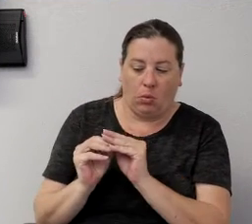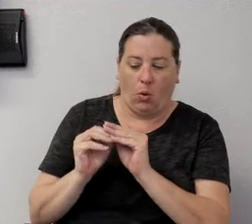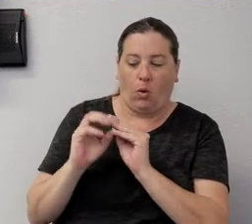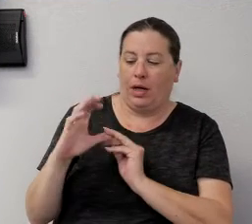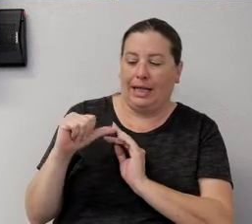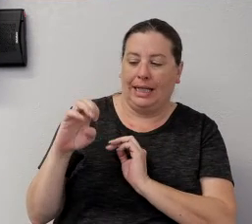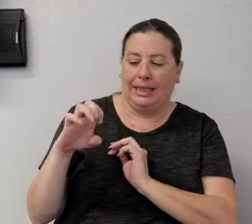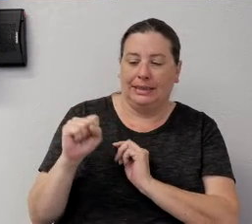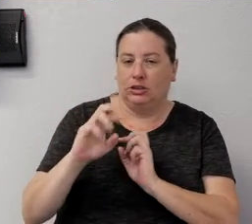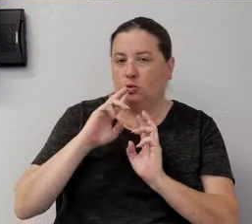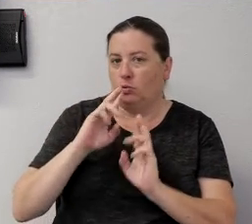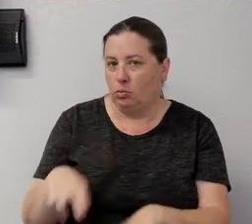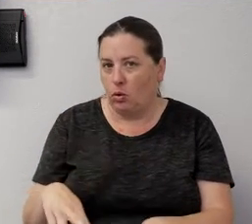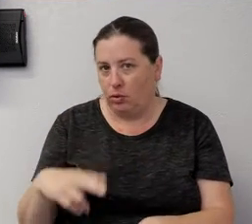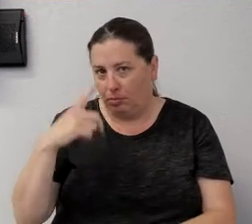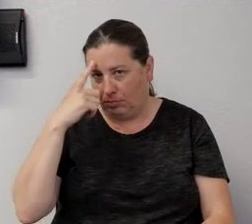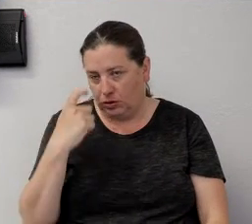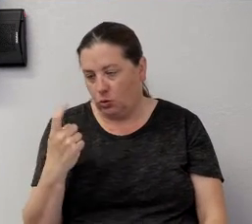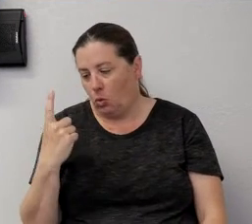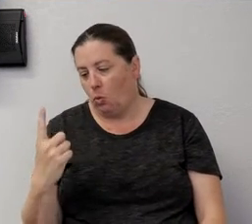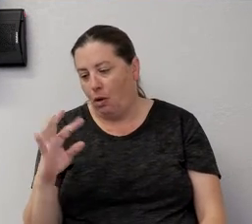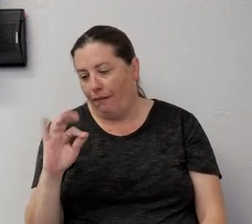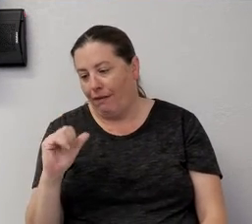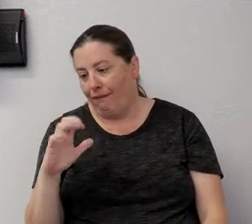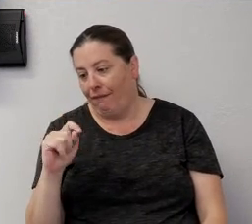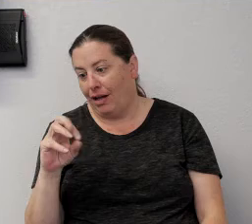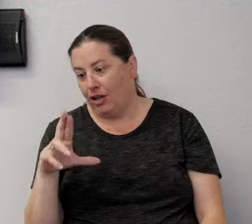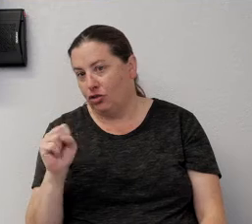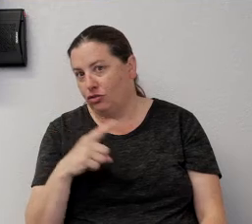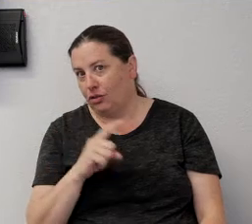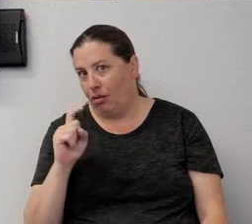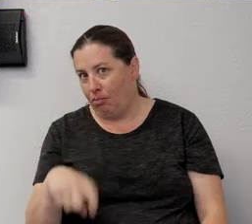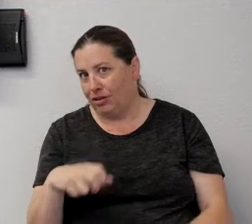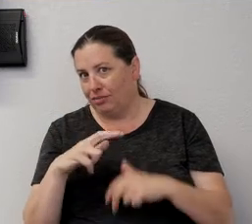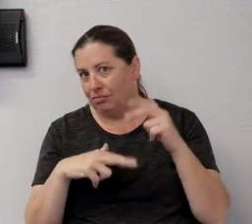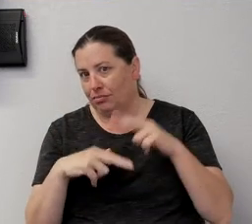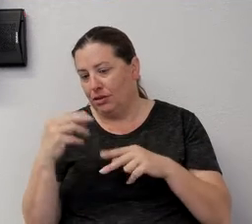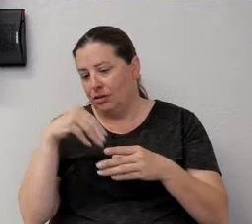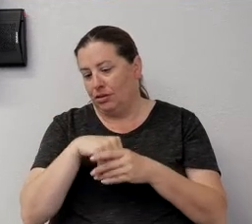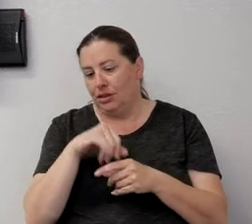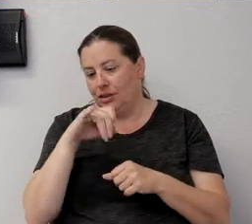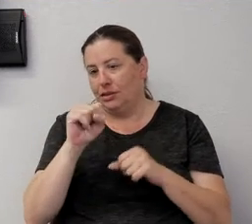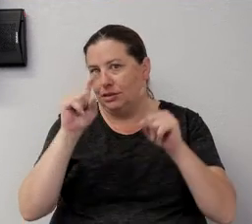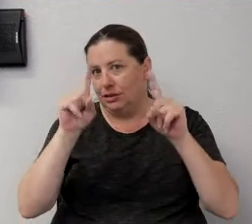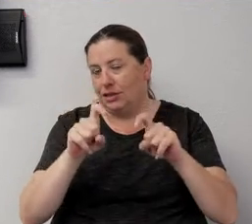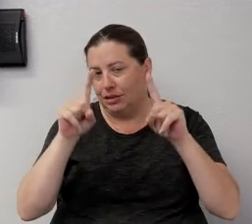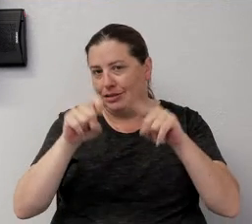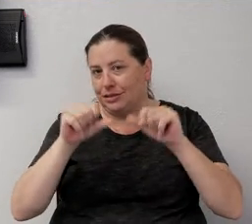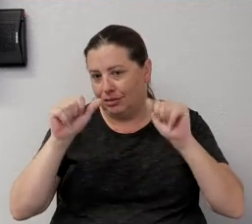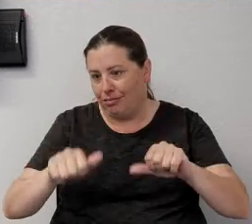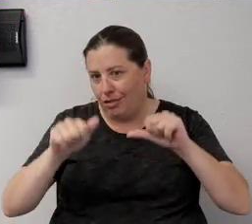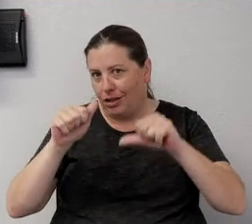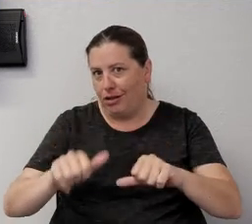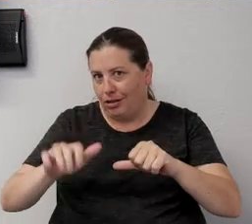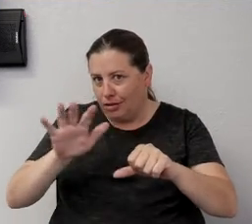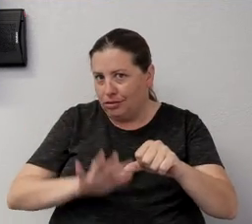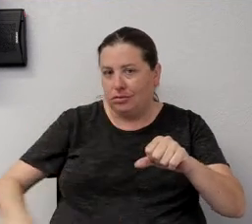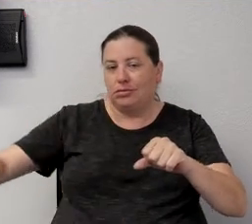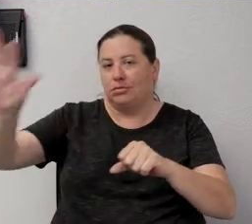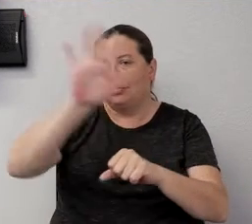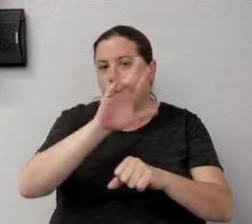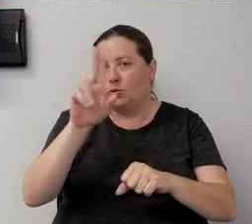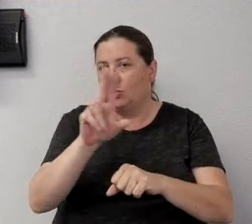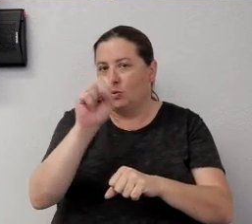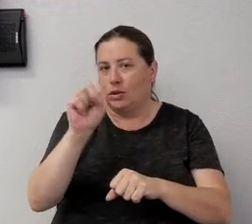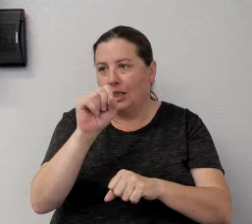reported because one of the factors they do need to build in is that testing capability across the country is